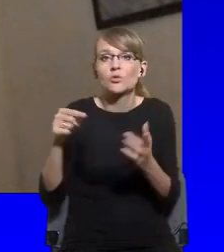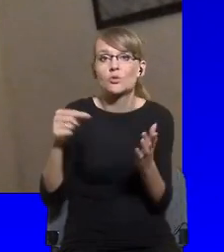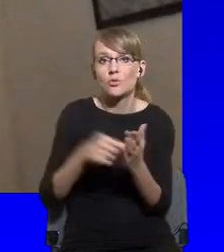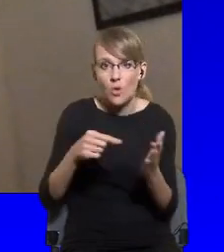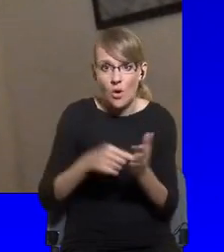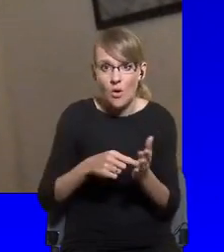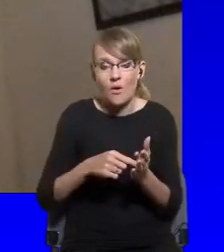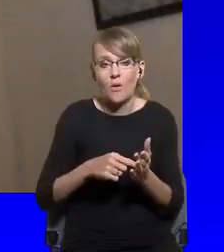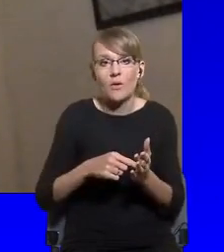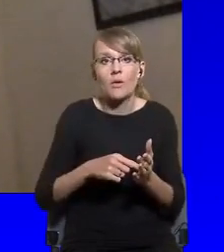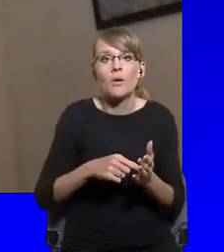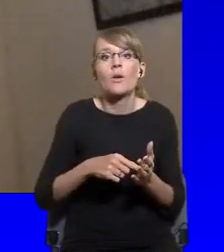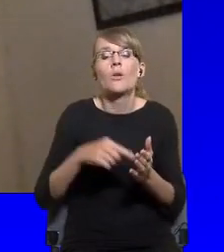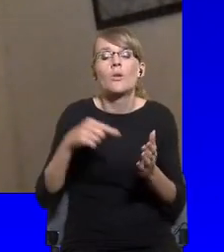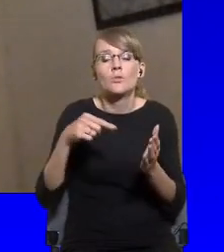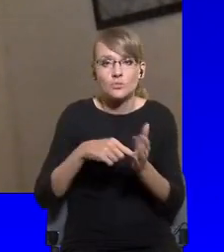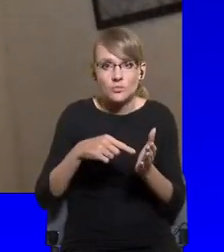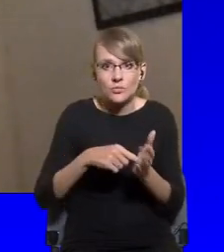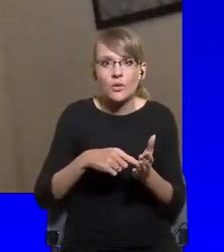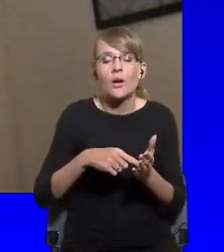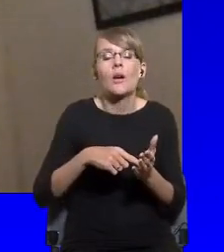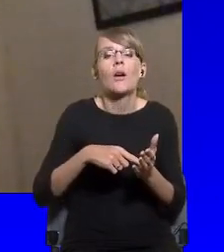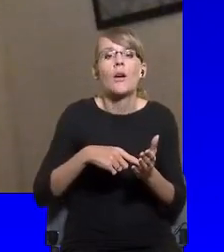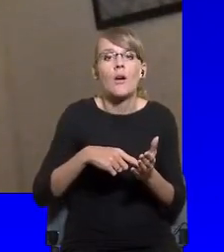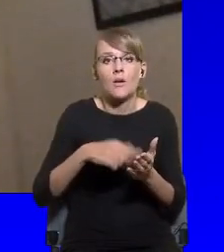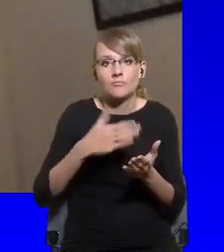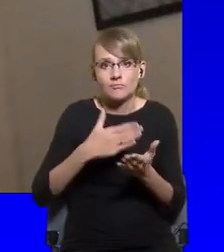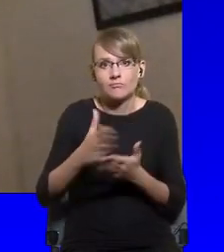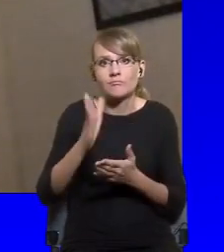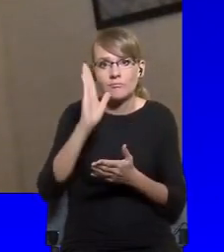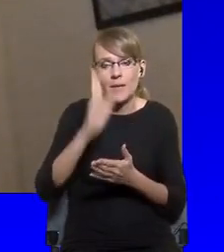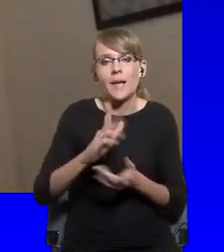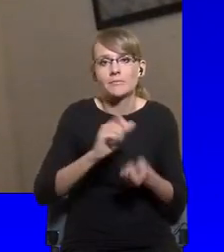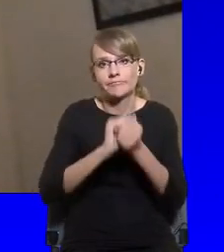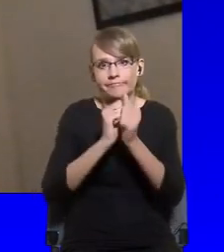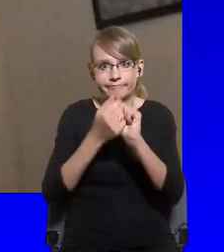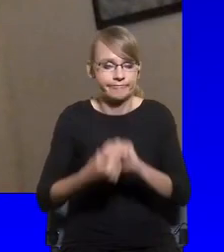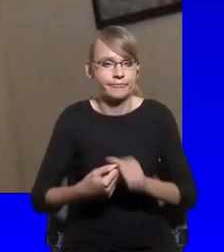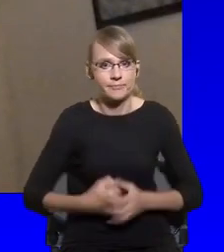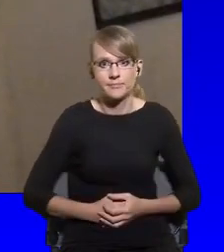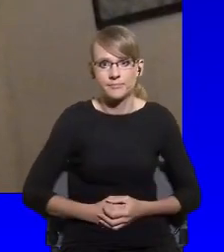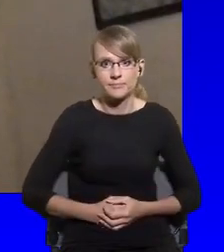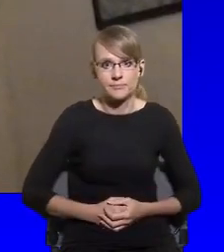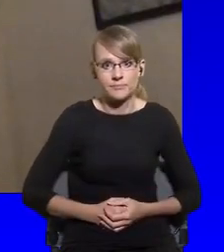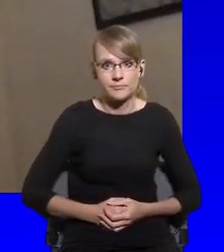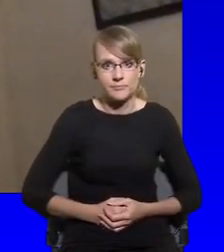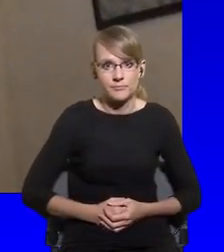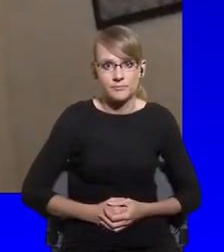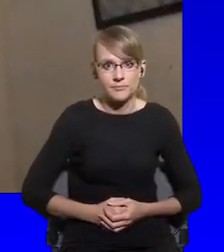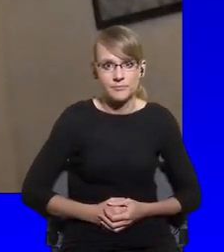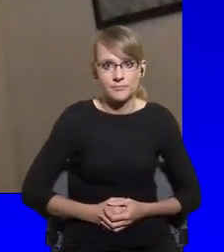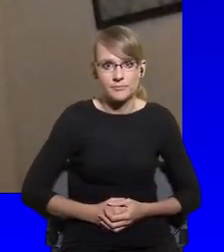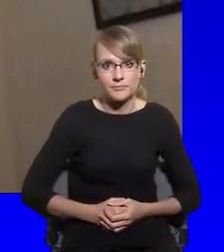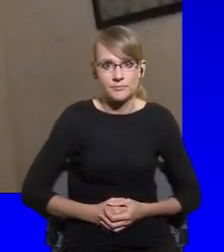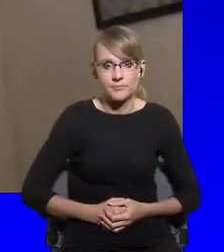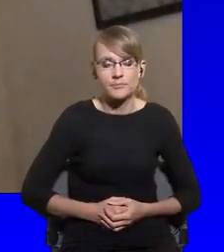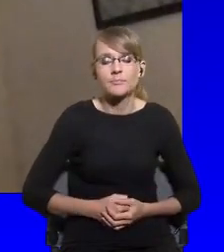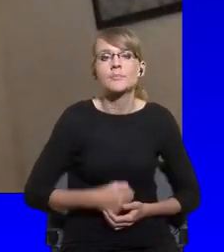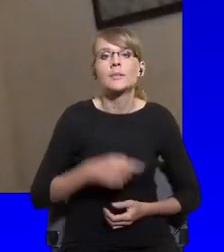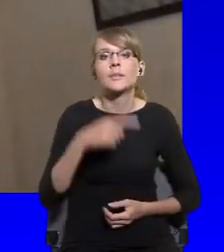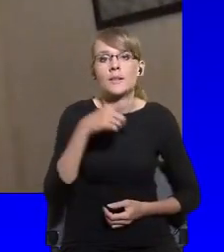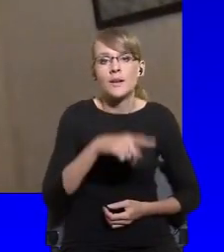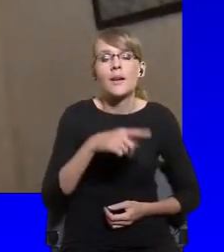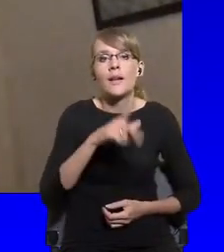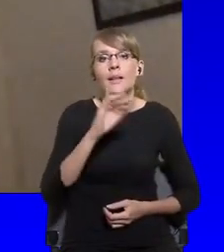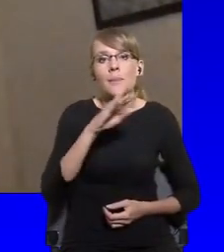revitalisation of liberalism. As a serious political force, because it's reminded people that